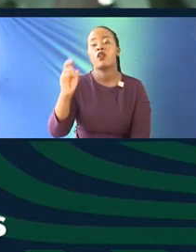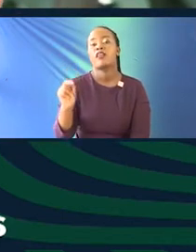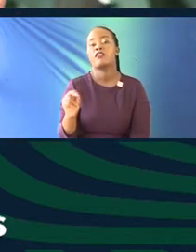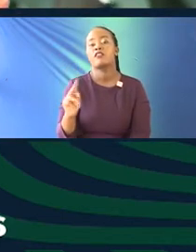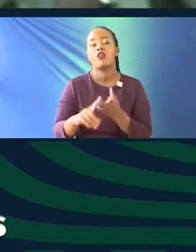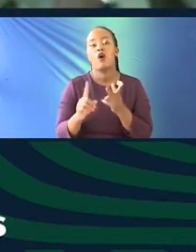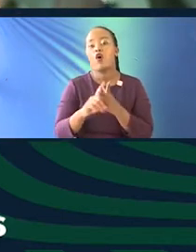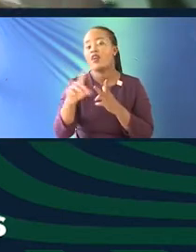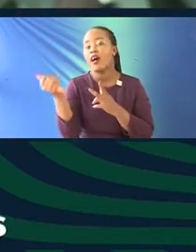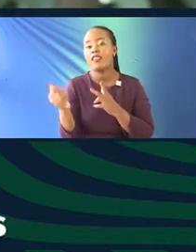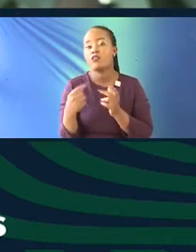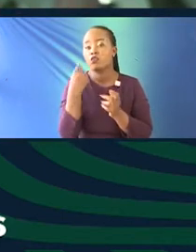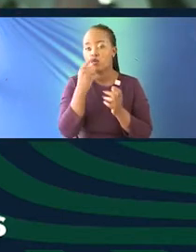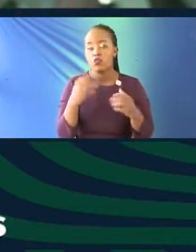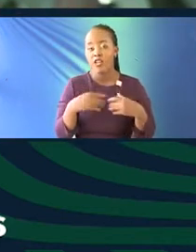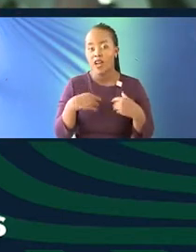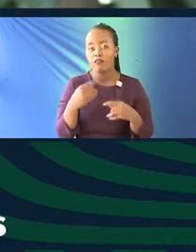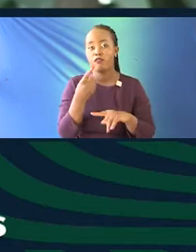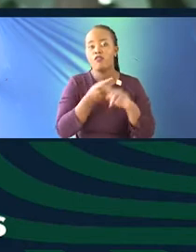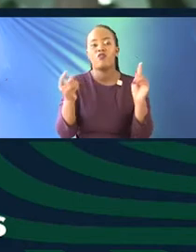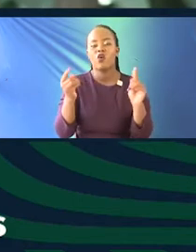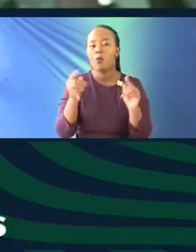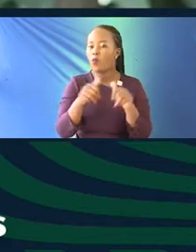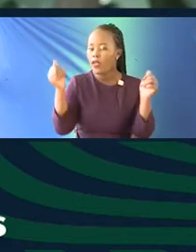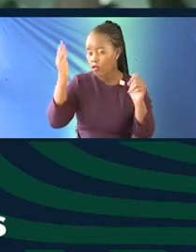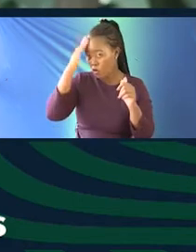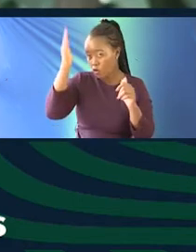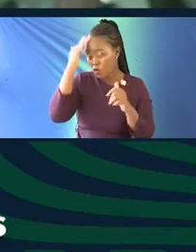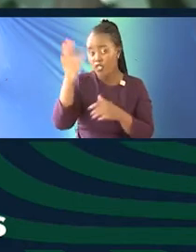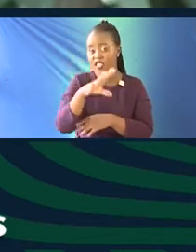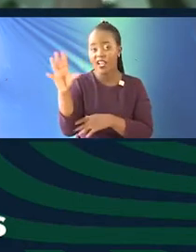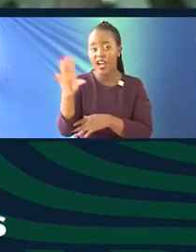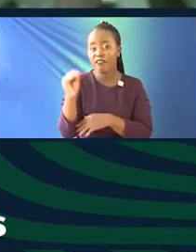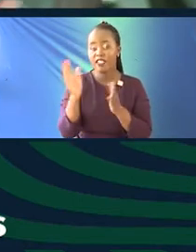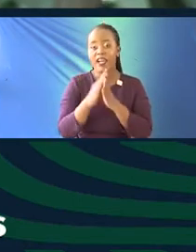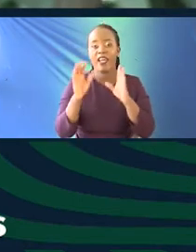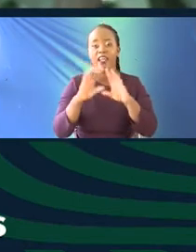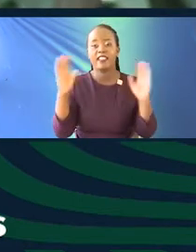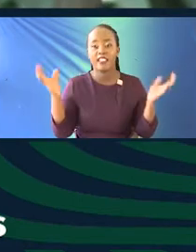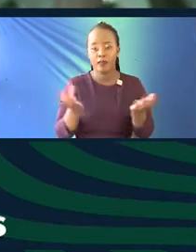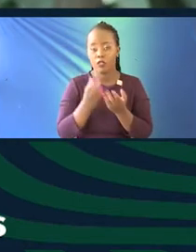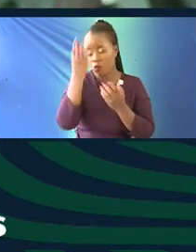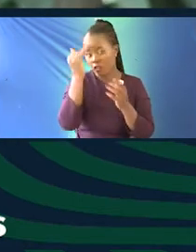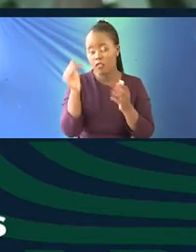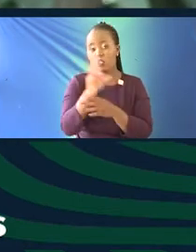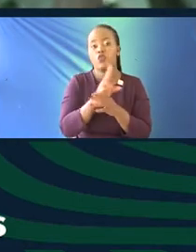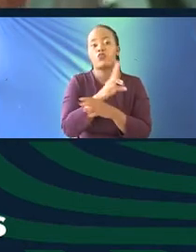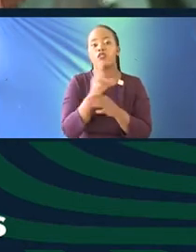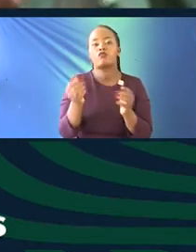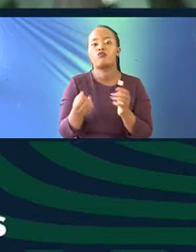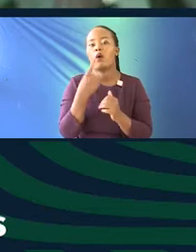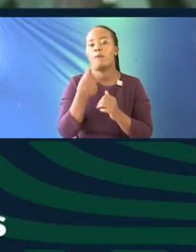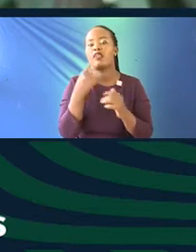tendwit. Tendwit is Punas Africana, which is very well known across Africa and across the world because of the fact that it is used by pharmaceuticals.